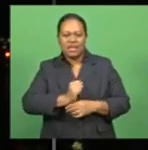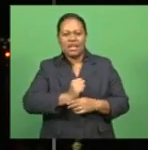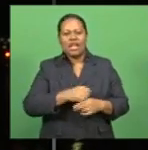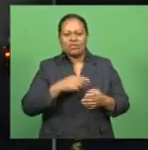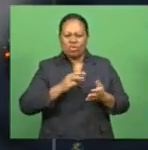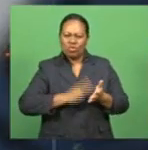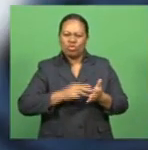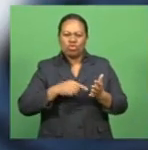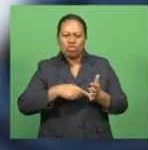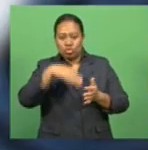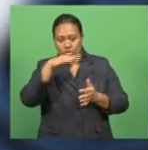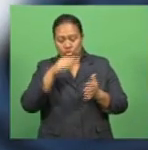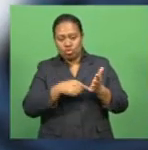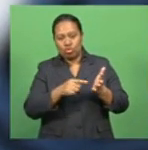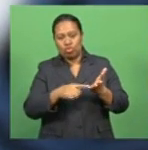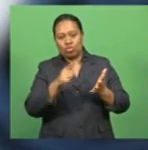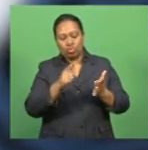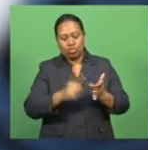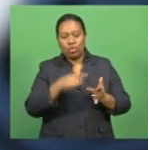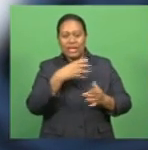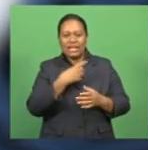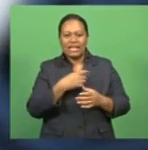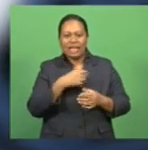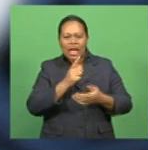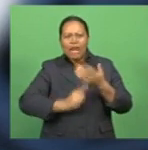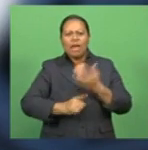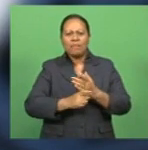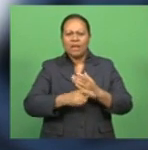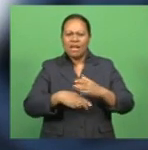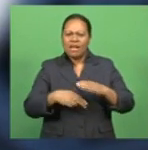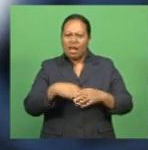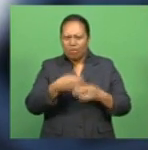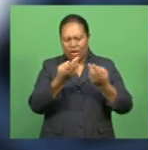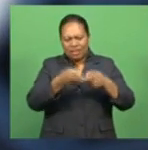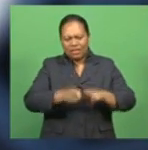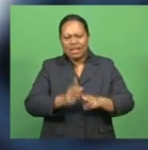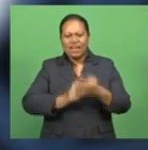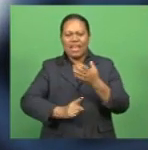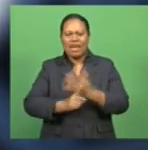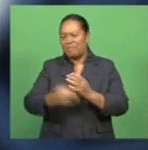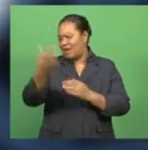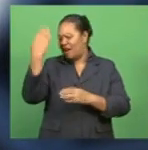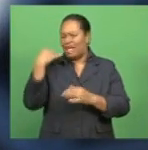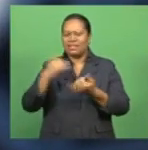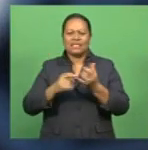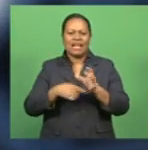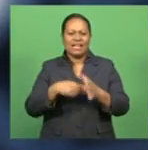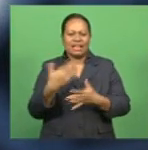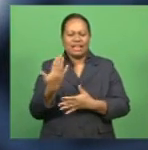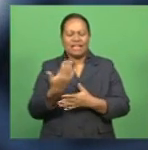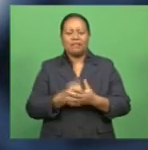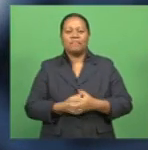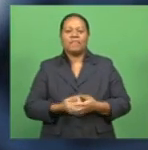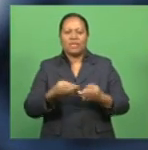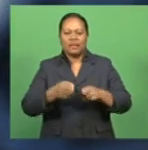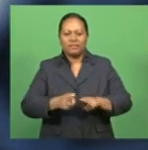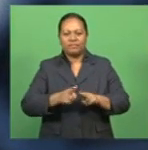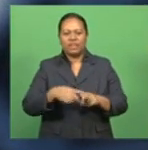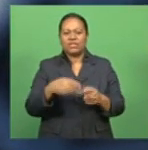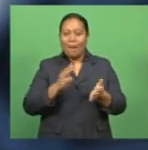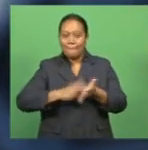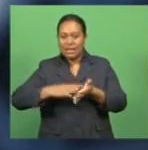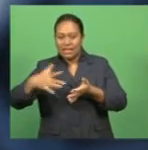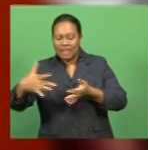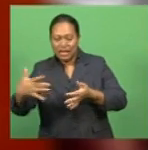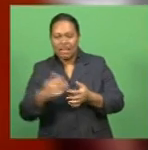Tui. Tui died in a tragic accident along Duumba Village Feeder Road in Navajo last Saturday, while former bar player Mitielli